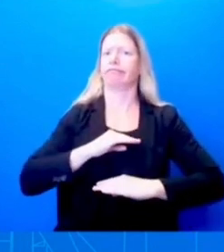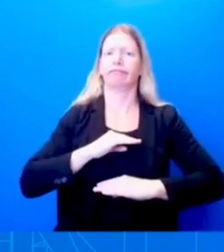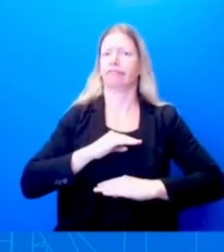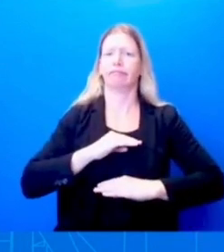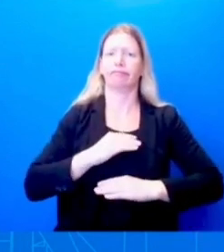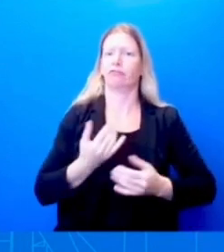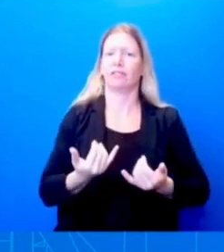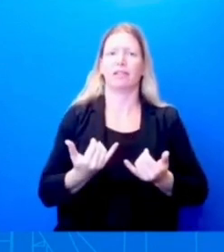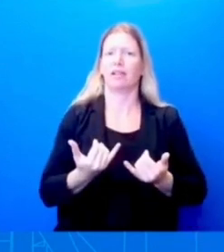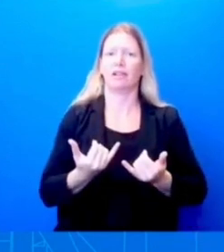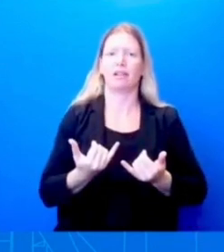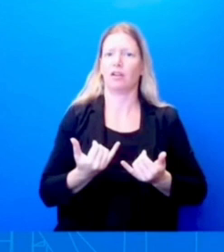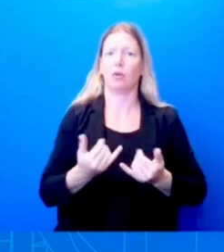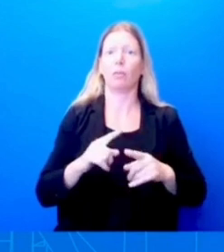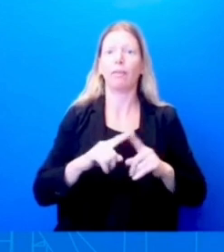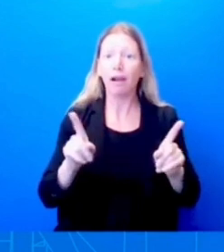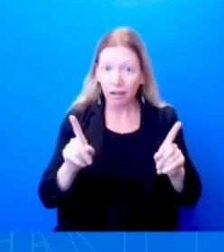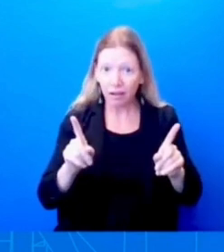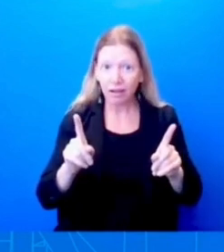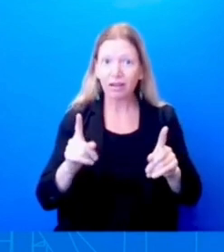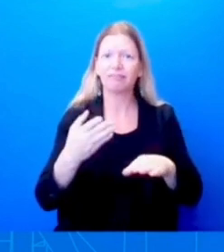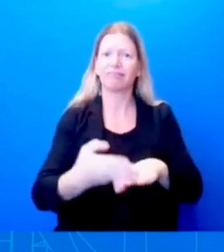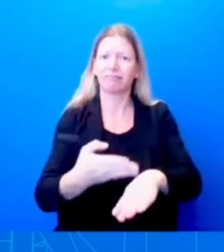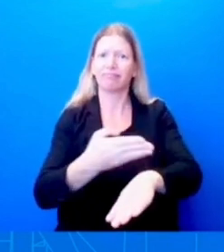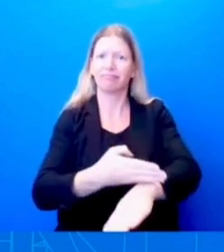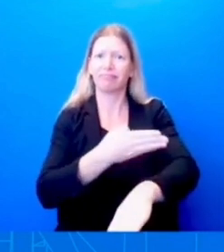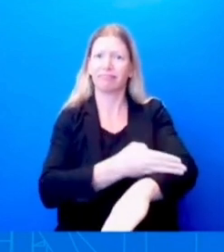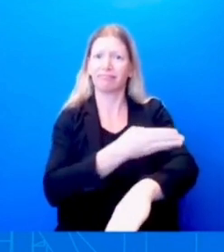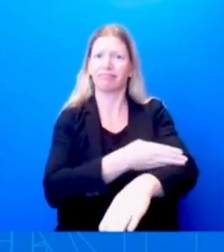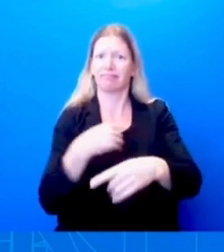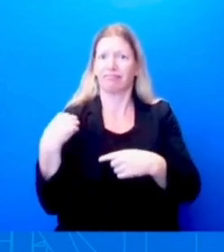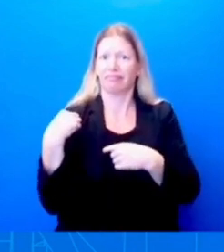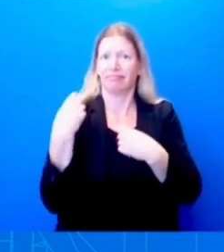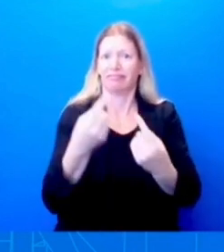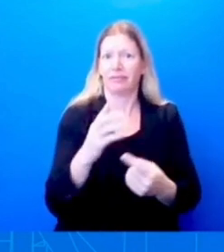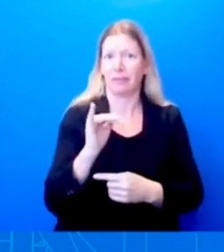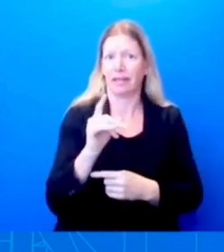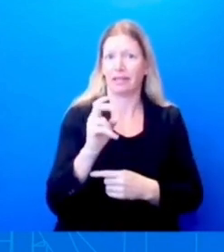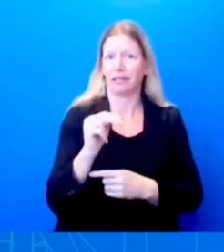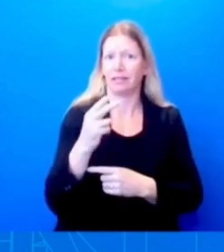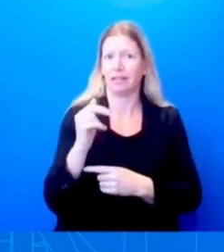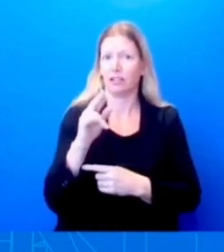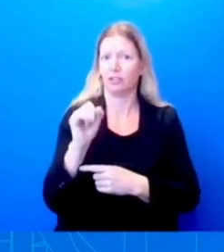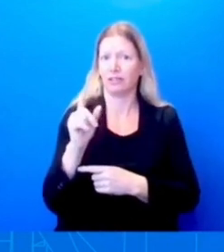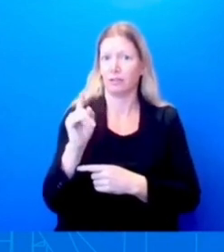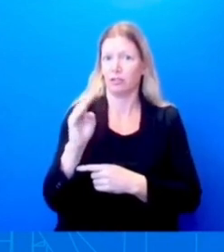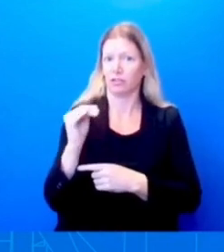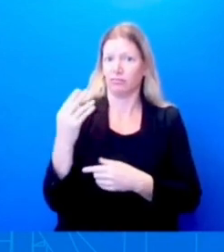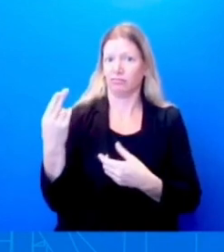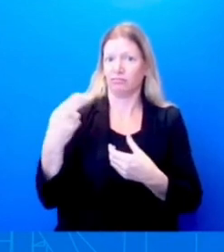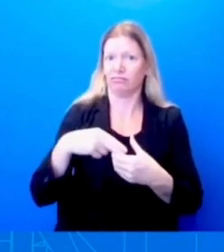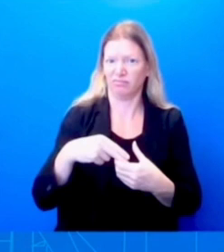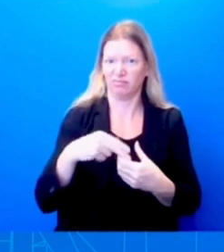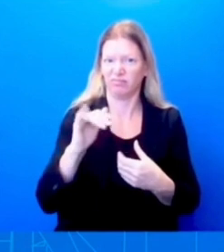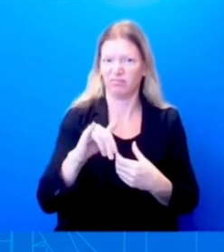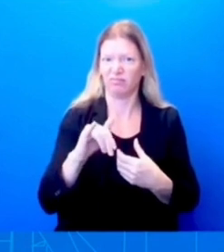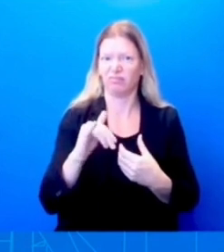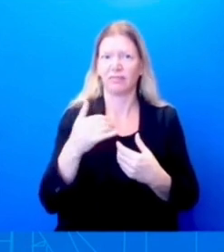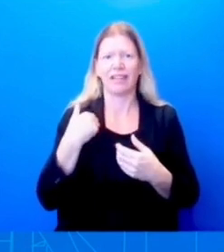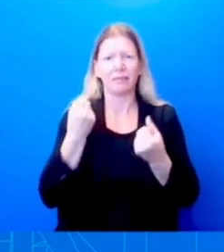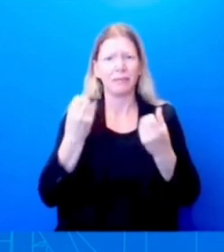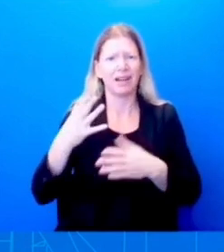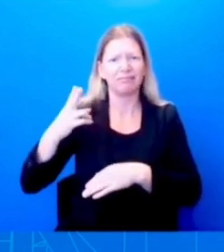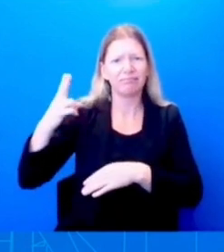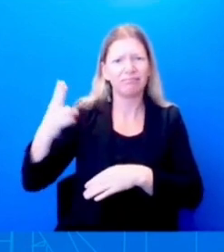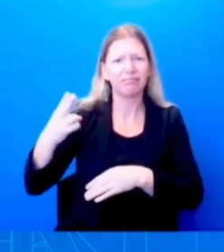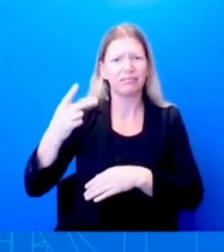in the Biden-Harris administration, which has had a number of historic firsts, I might add, but over the last 60 years, this country has come a